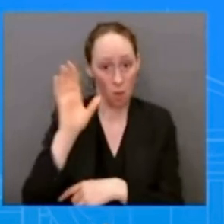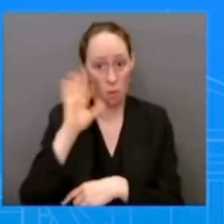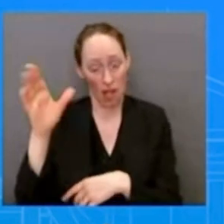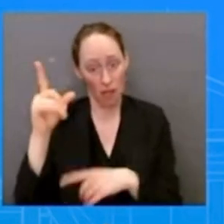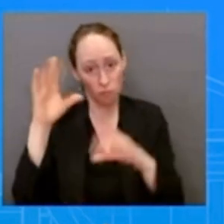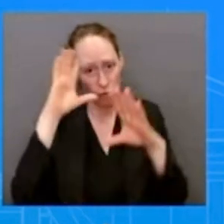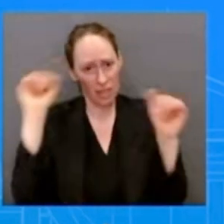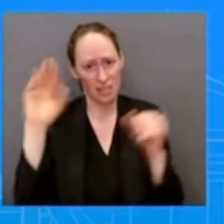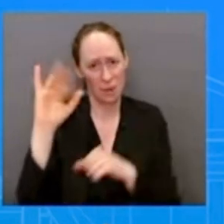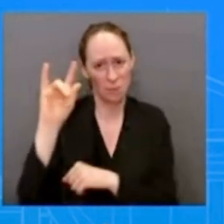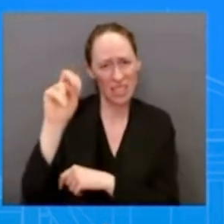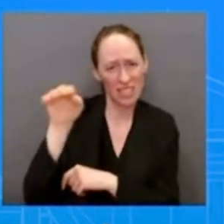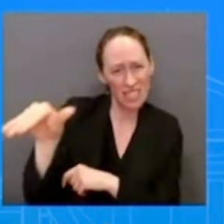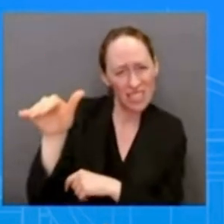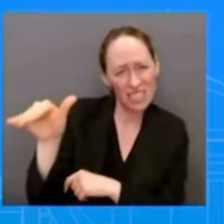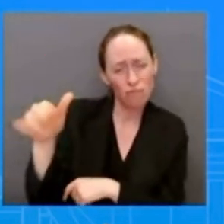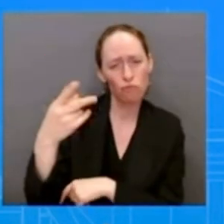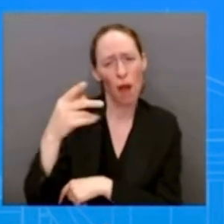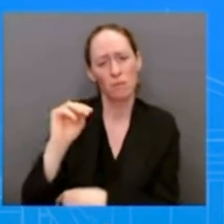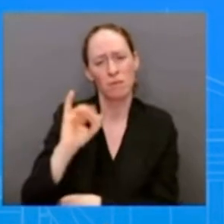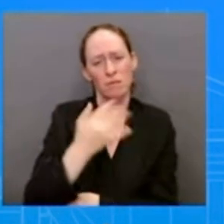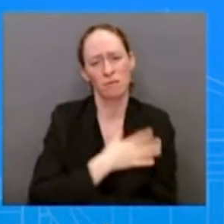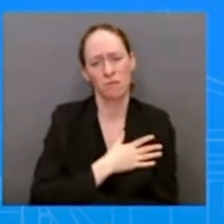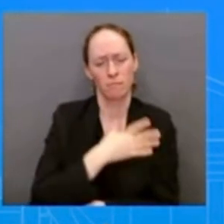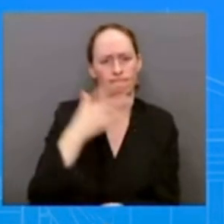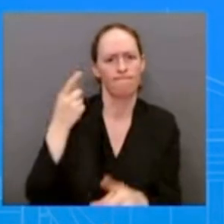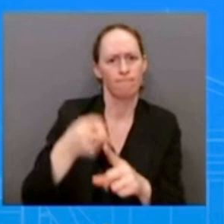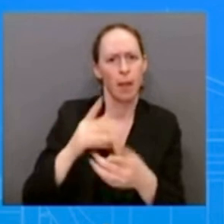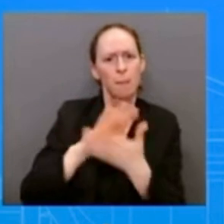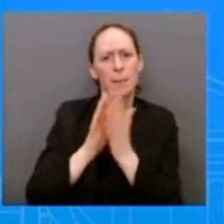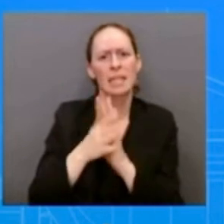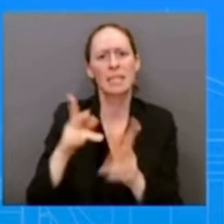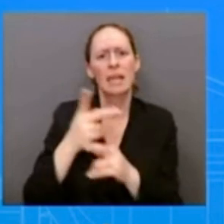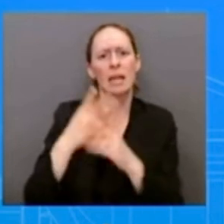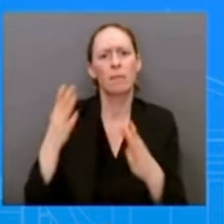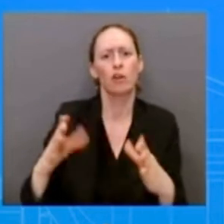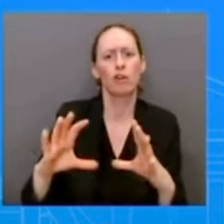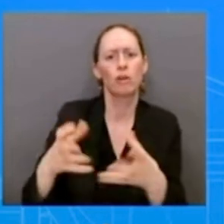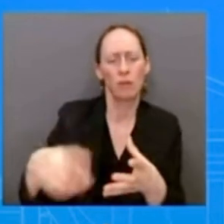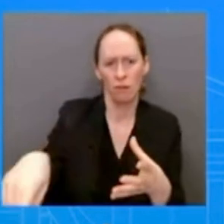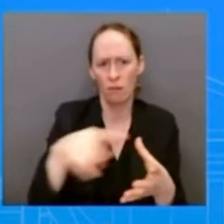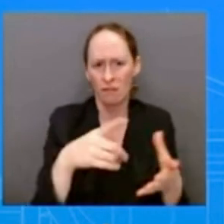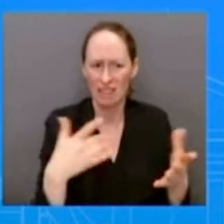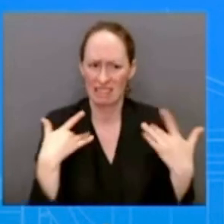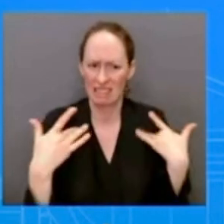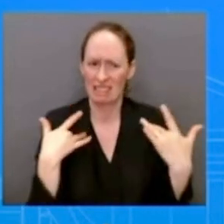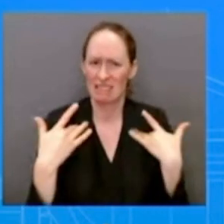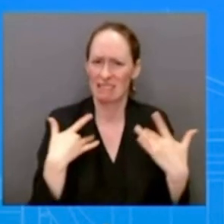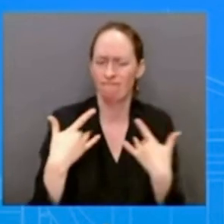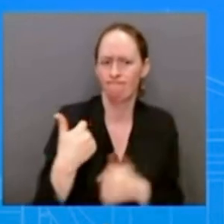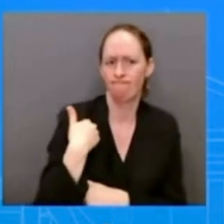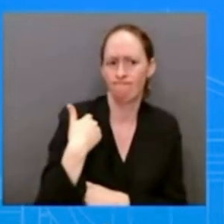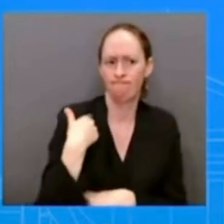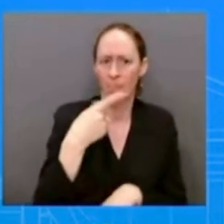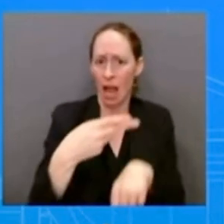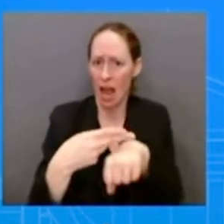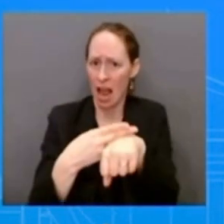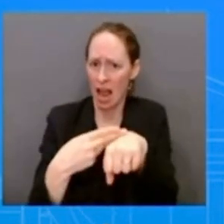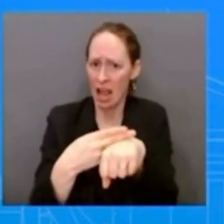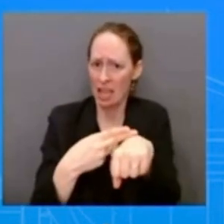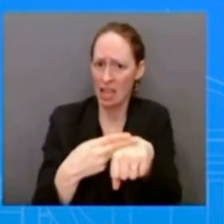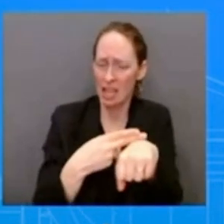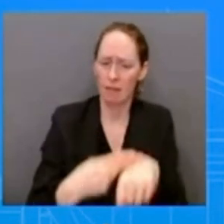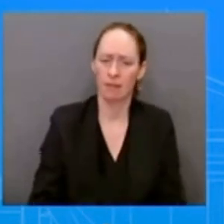uh can you talk about what specifically as much as you can they plan to do on that in that country no question that they'll talk about the situation in haiti